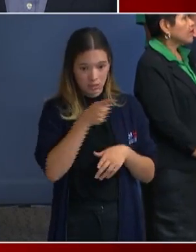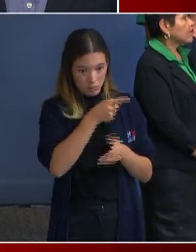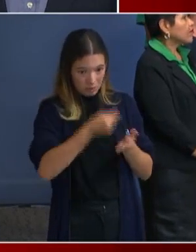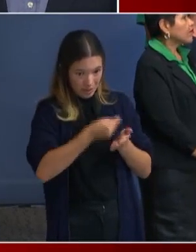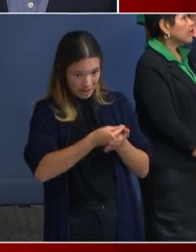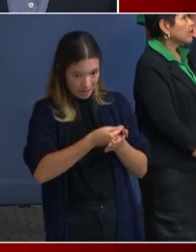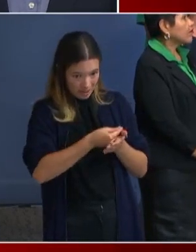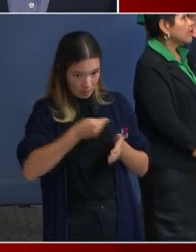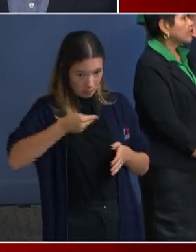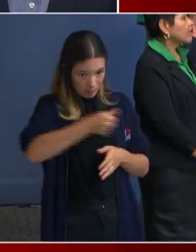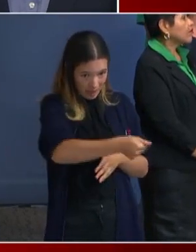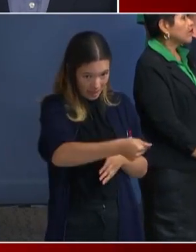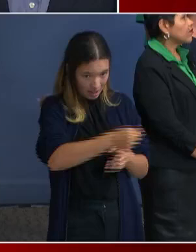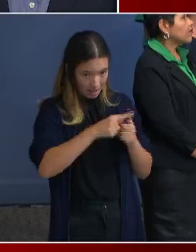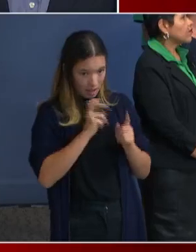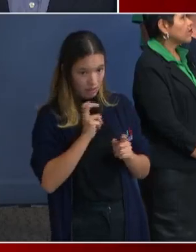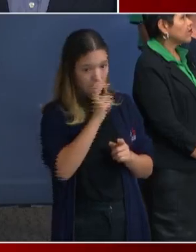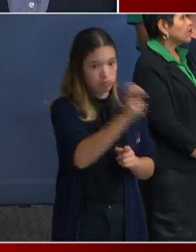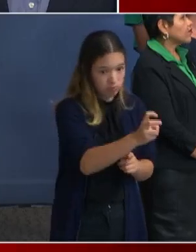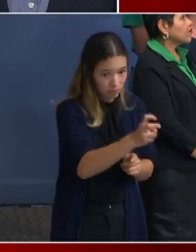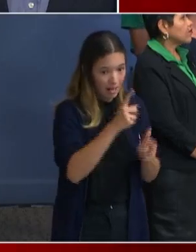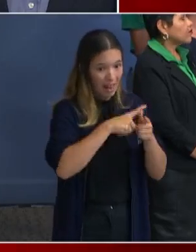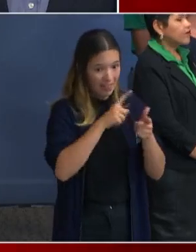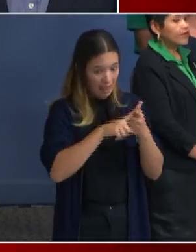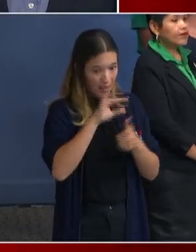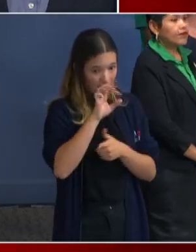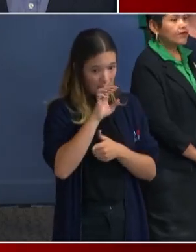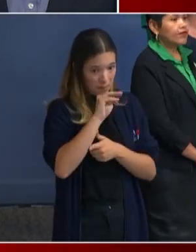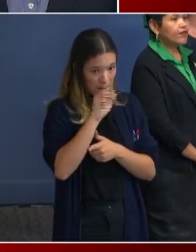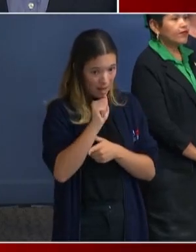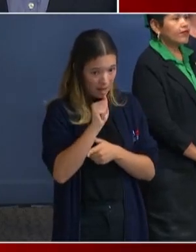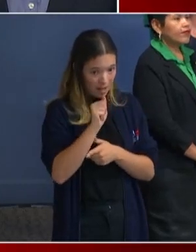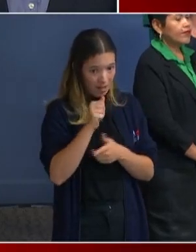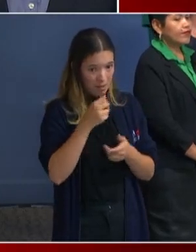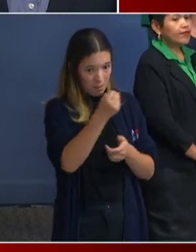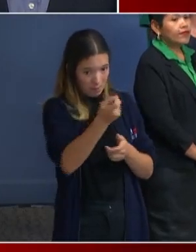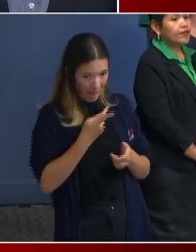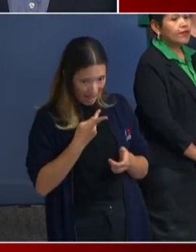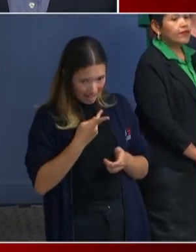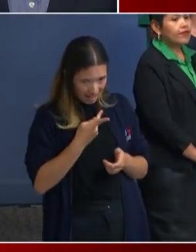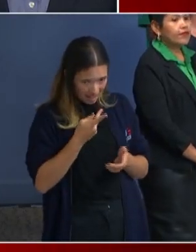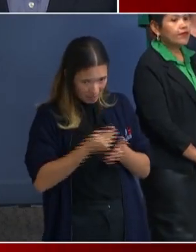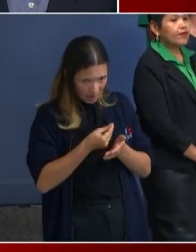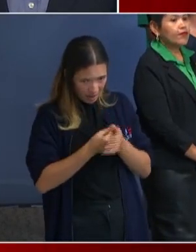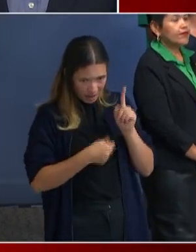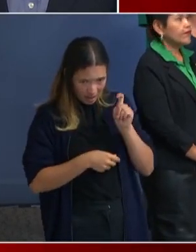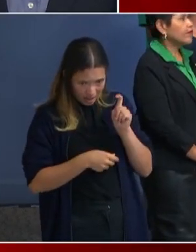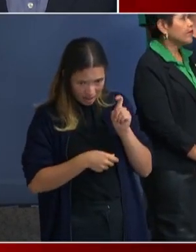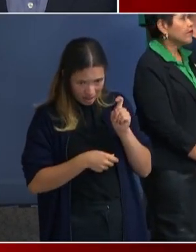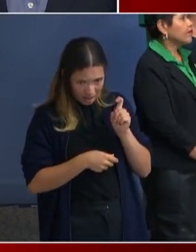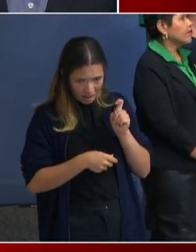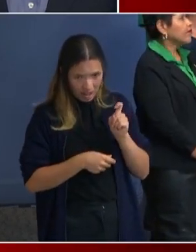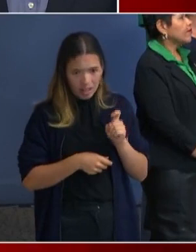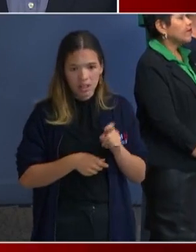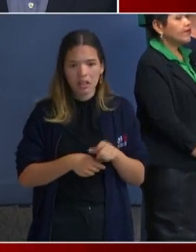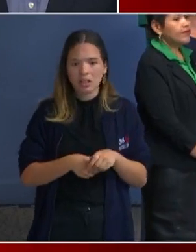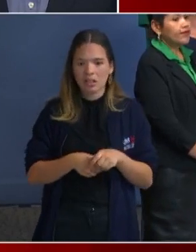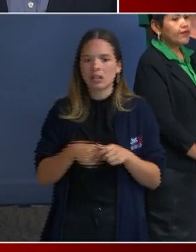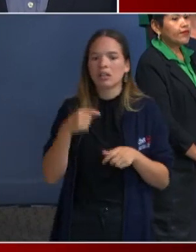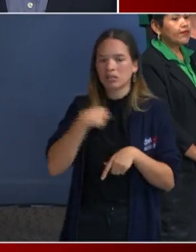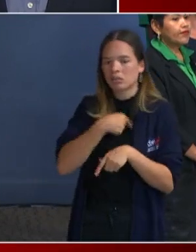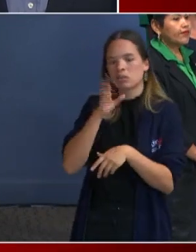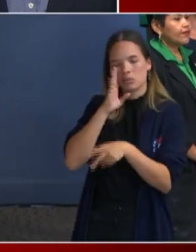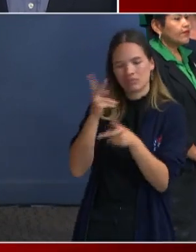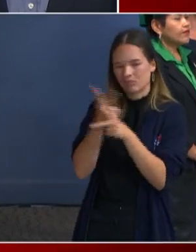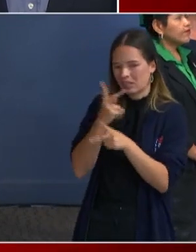with all of our partner organizations on how to best facilitate that. But I mean, it's happening now, right? It is. So, how's it